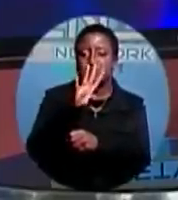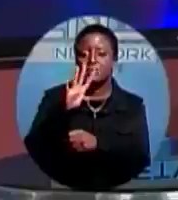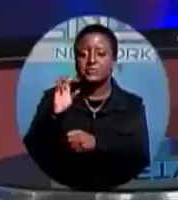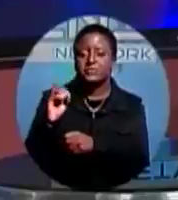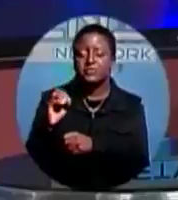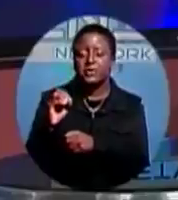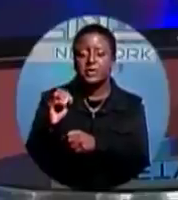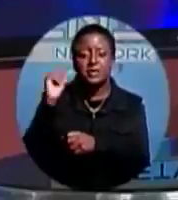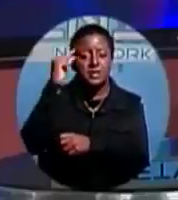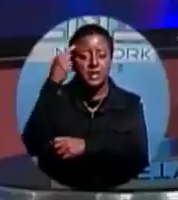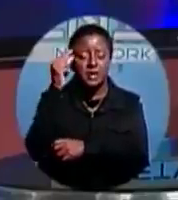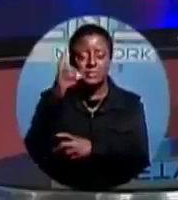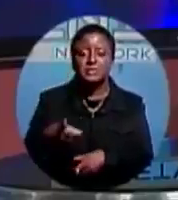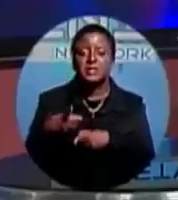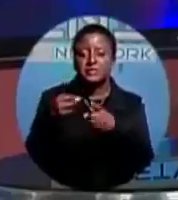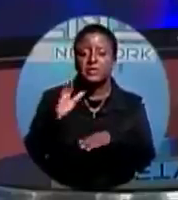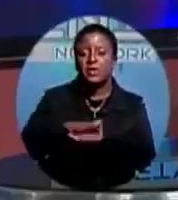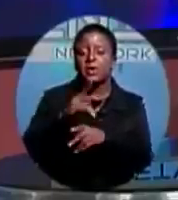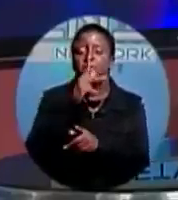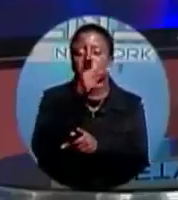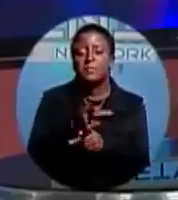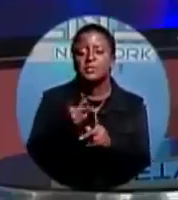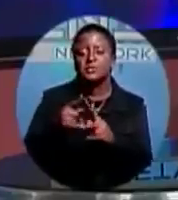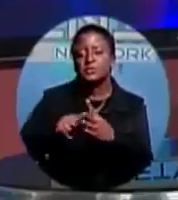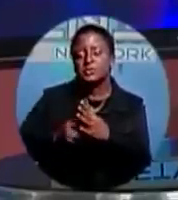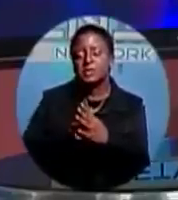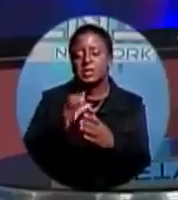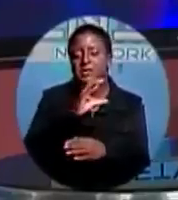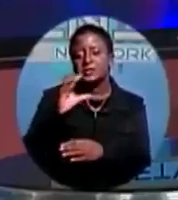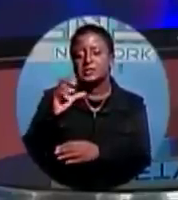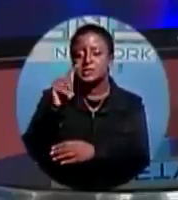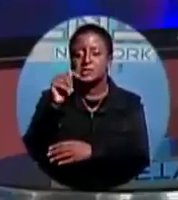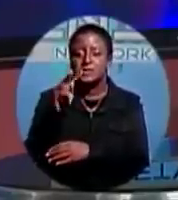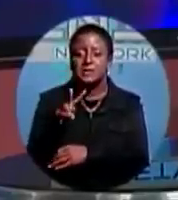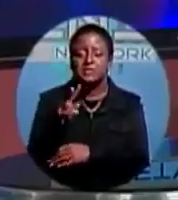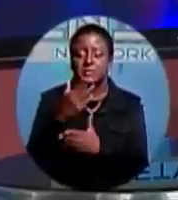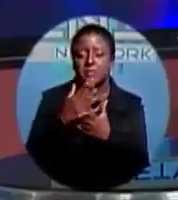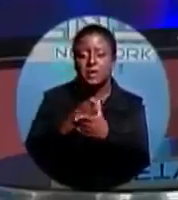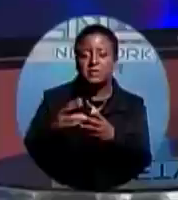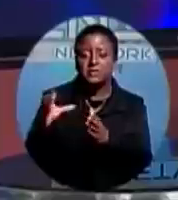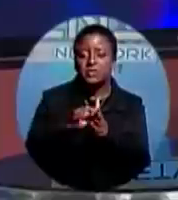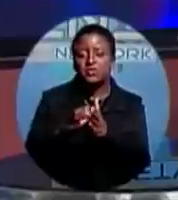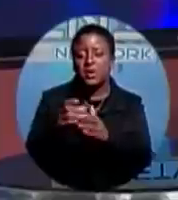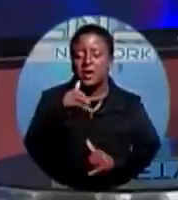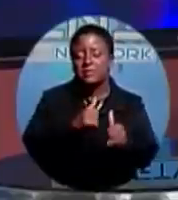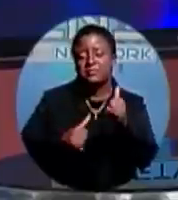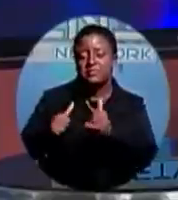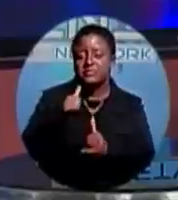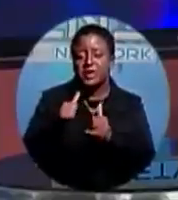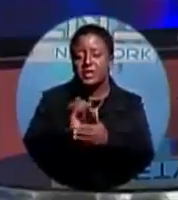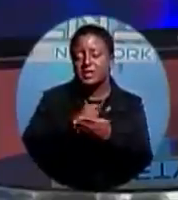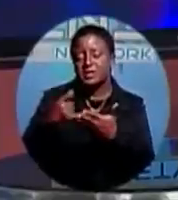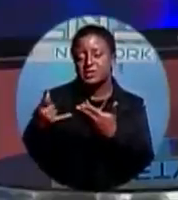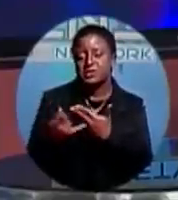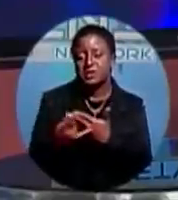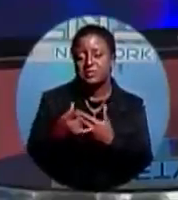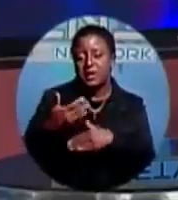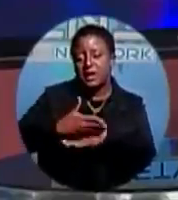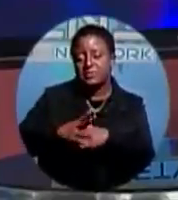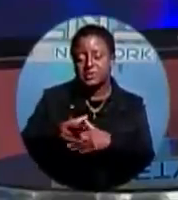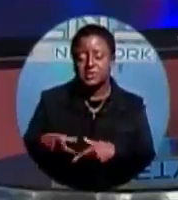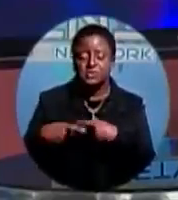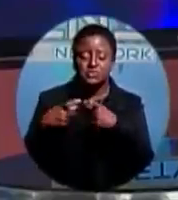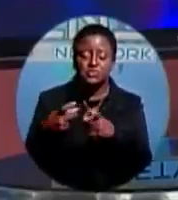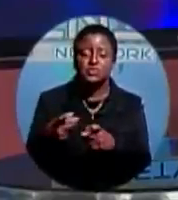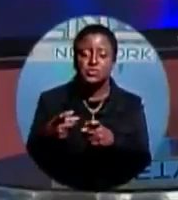The government delivering on a promise to launch closed-circuit television as part of the crime-fighting initiatives in The Bahamas. After introducing new